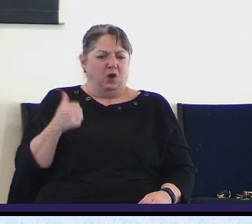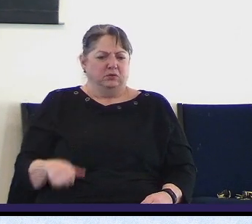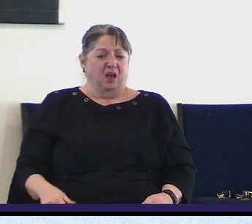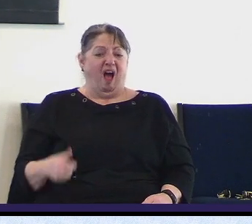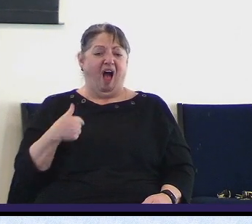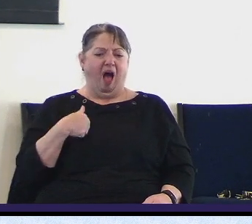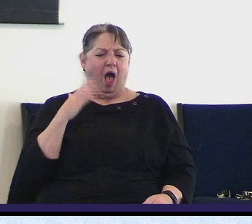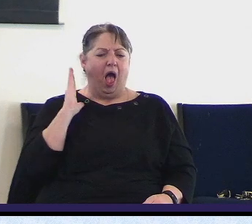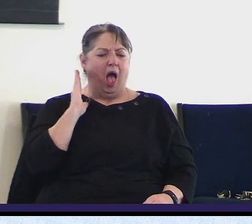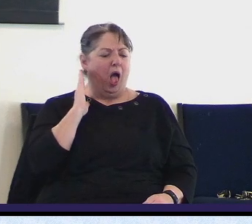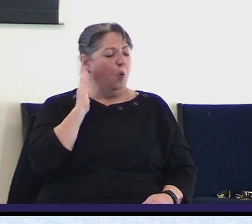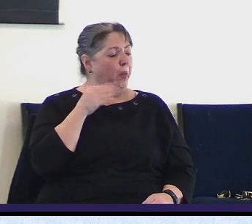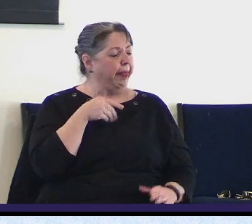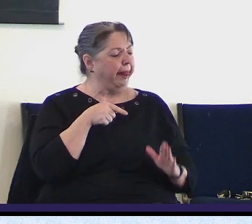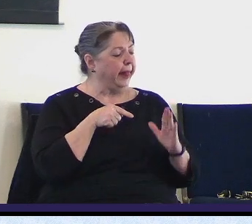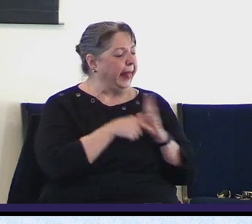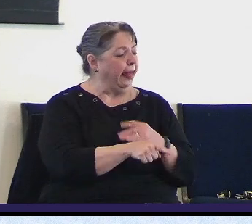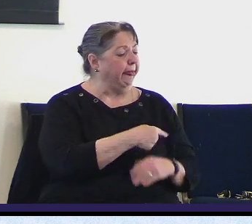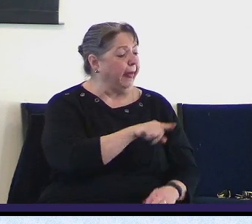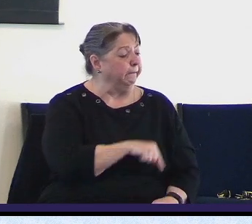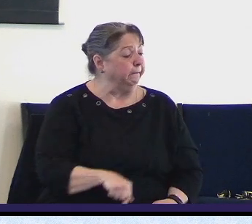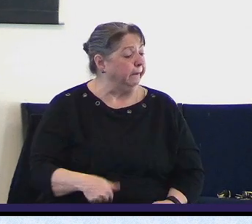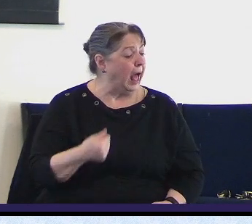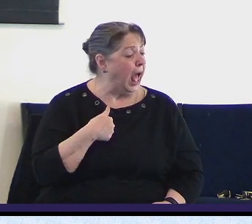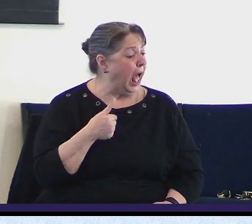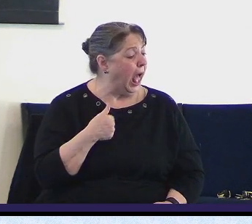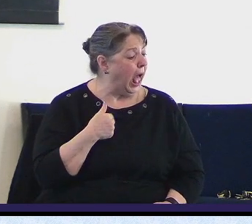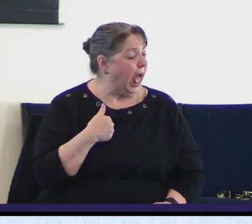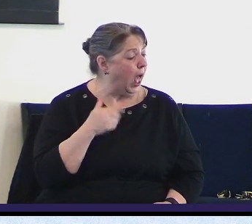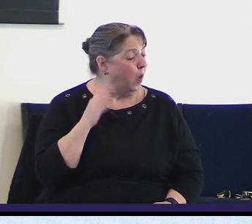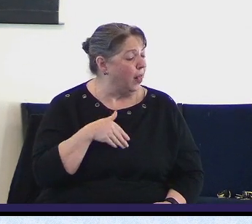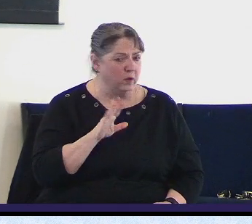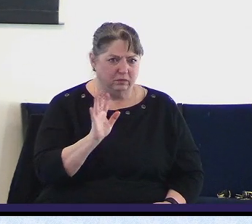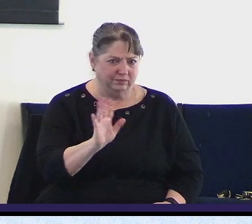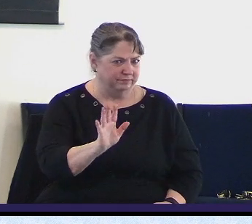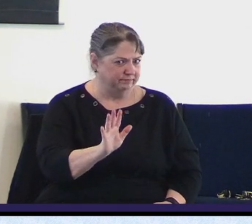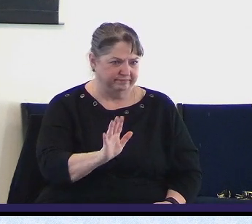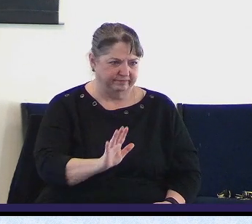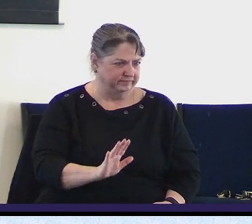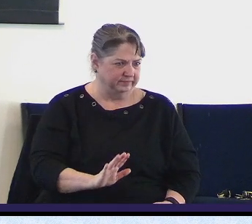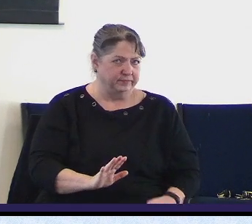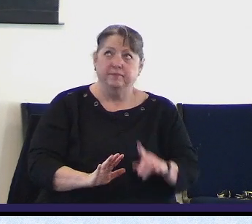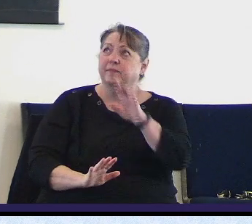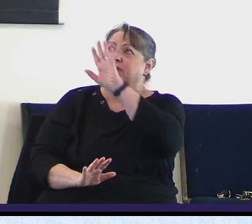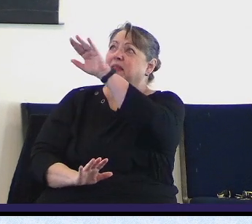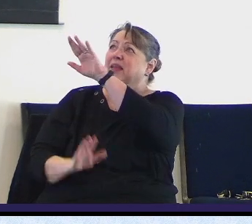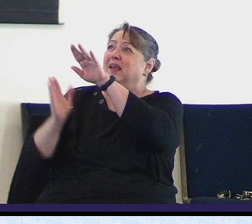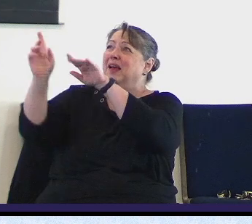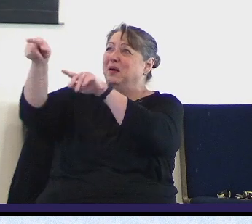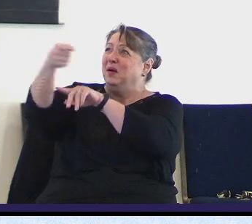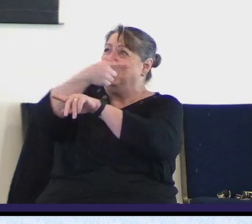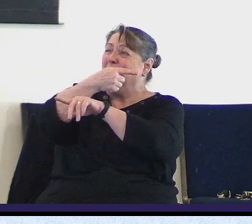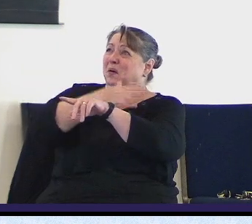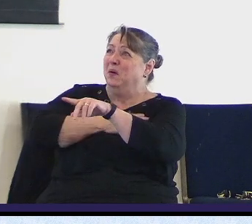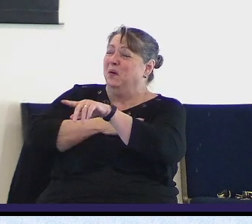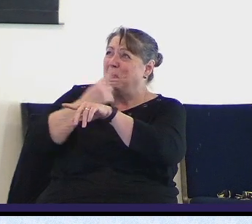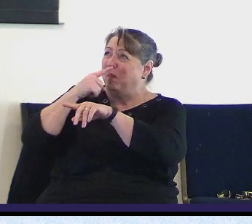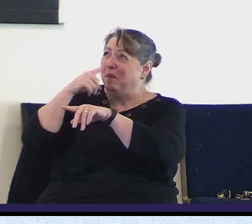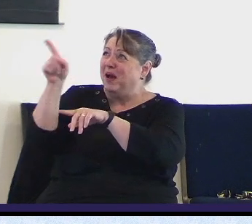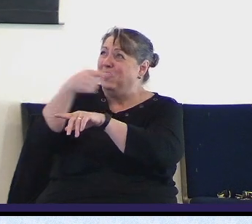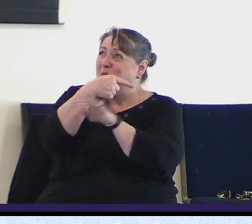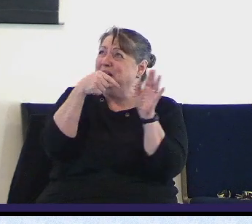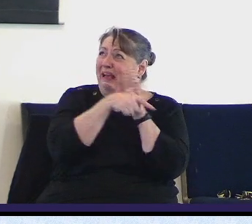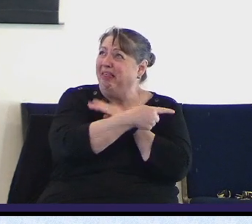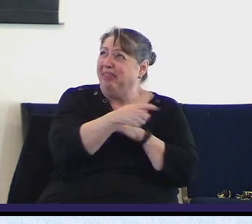destroy them myself because no one else is doing it no godly people are here but no he commits them to the Lord he doesn't take matters